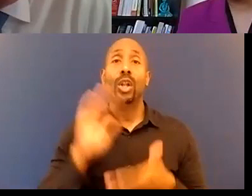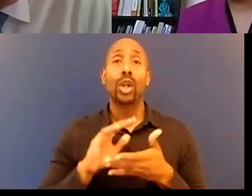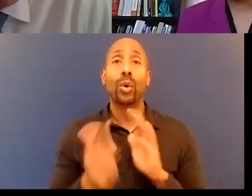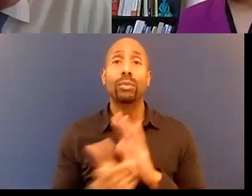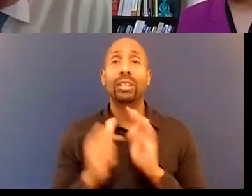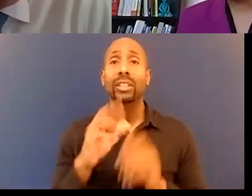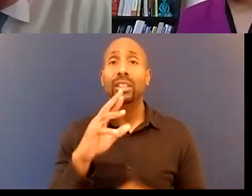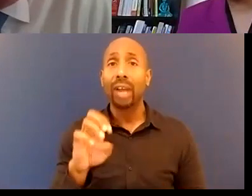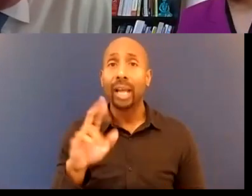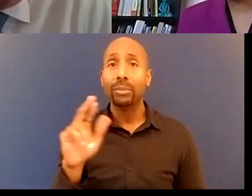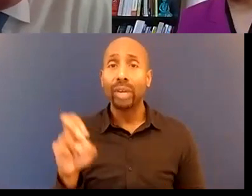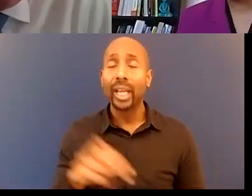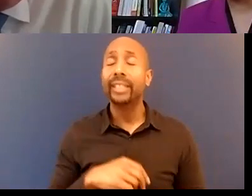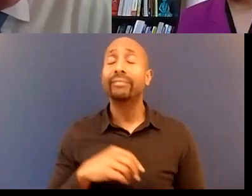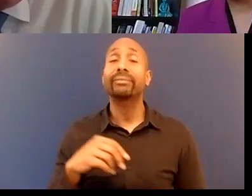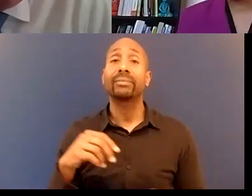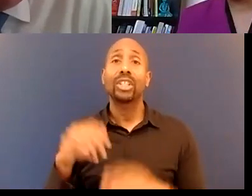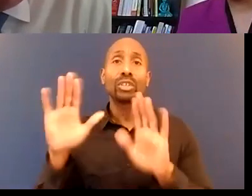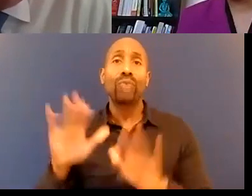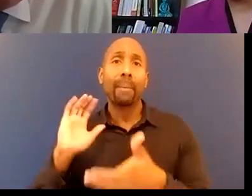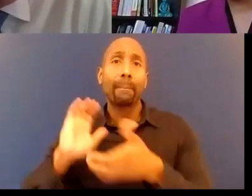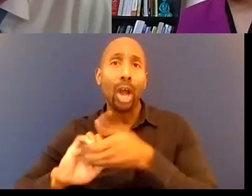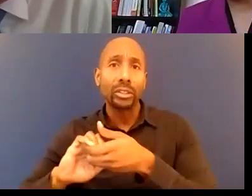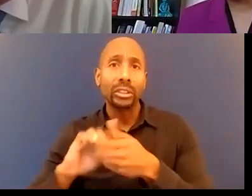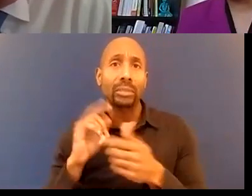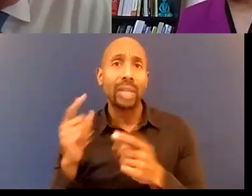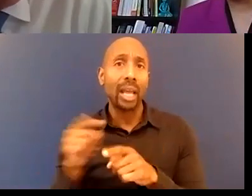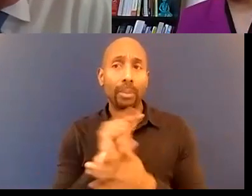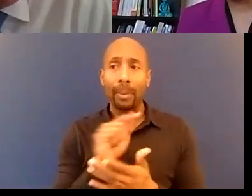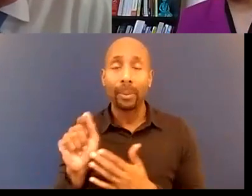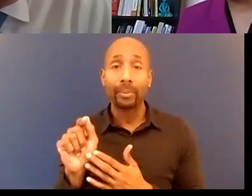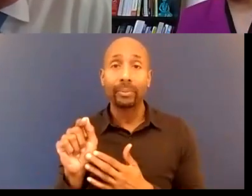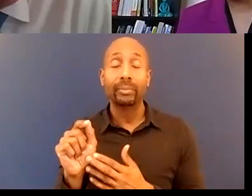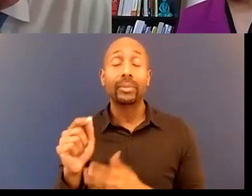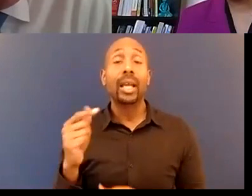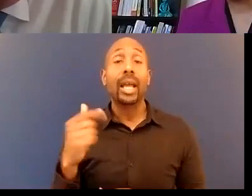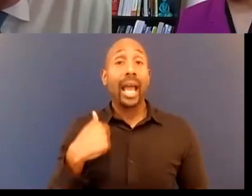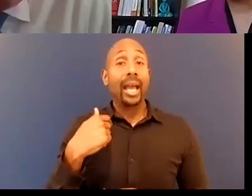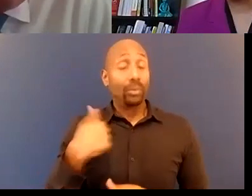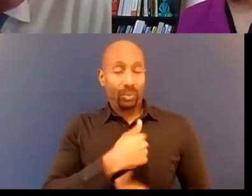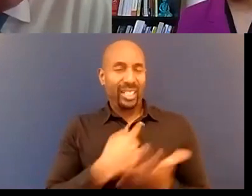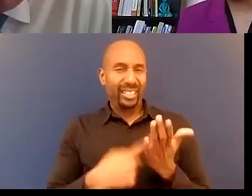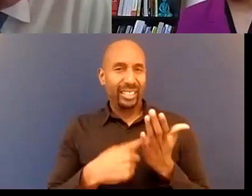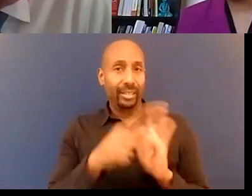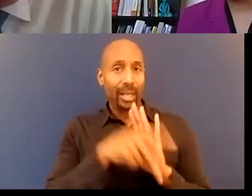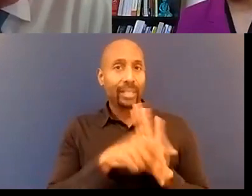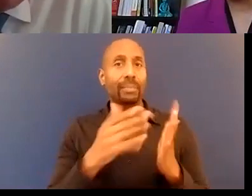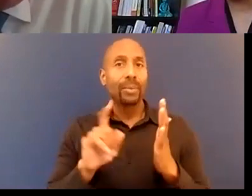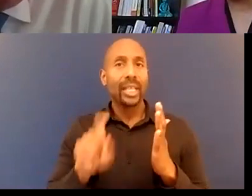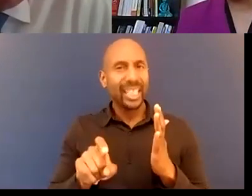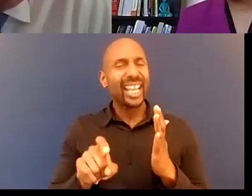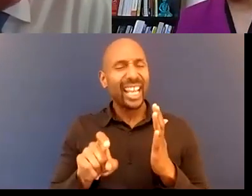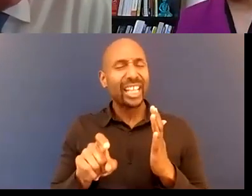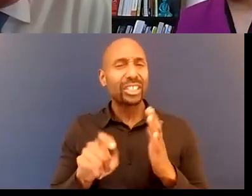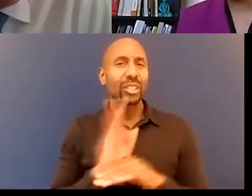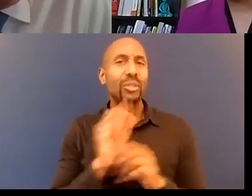with the outcome i would suggest that maybe you know maybe it put in an equal amount of attention to the models of those that truly get it